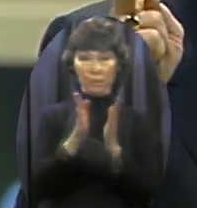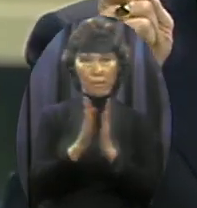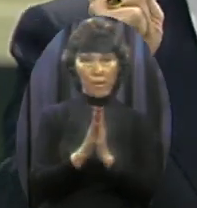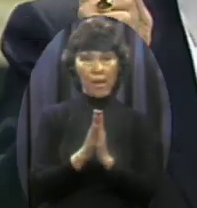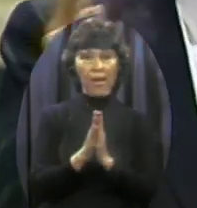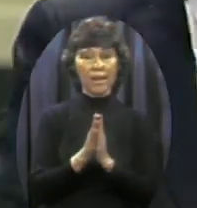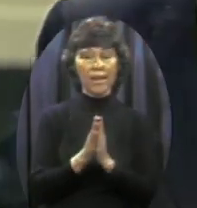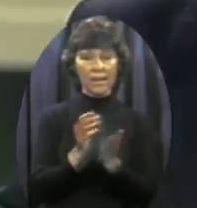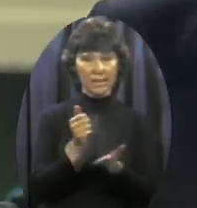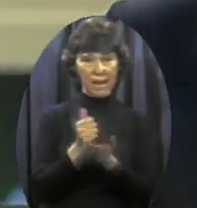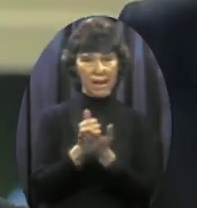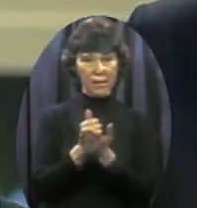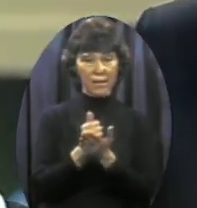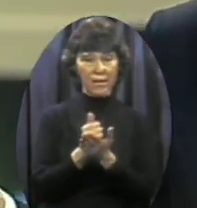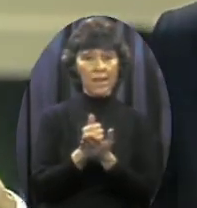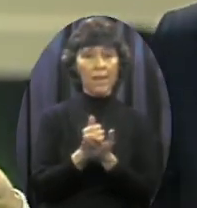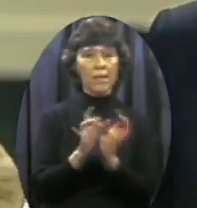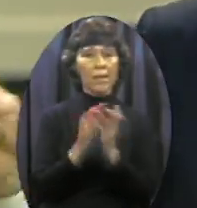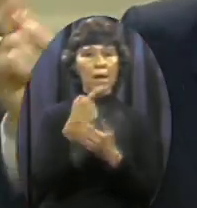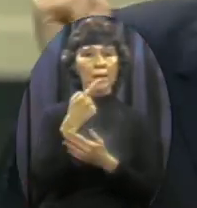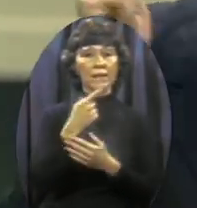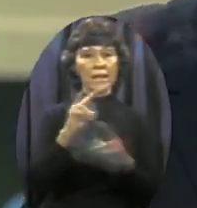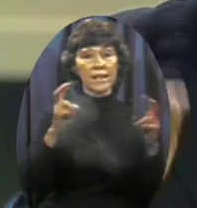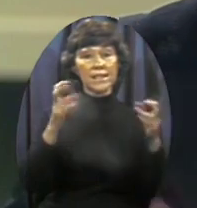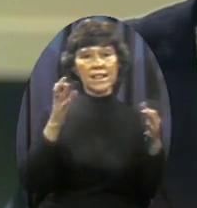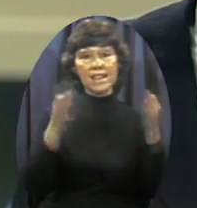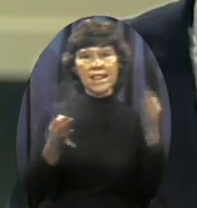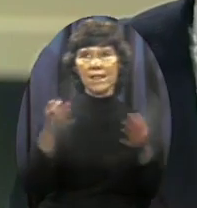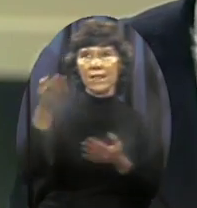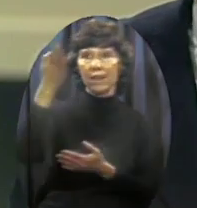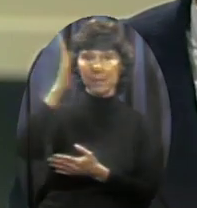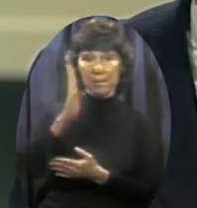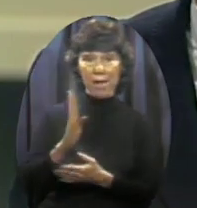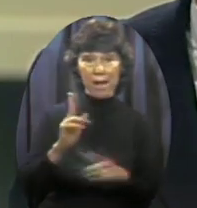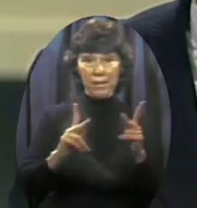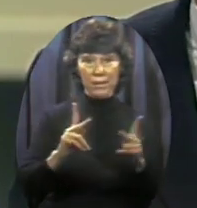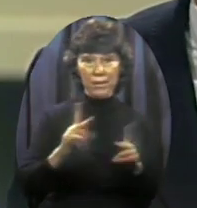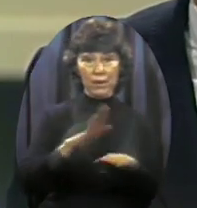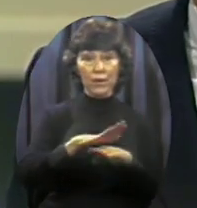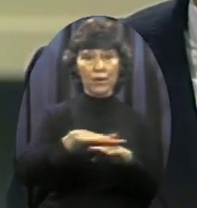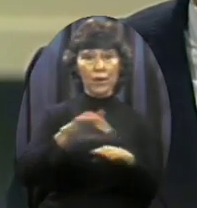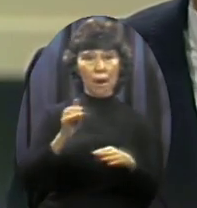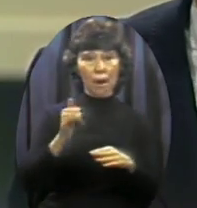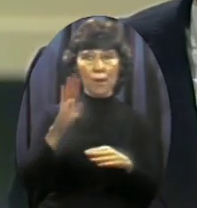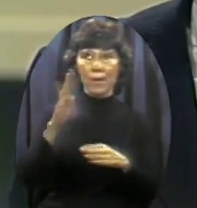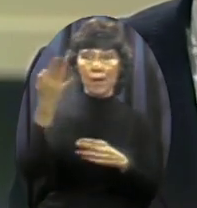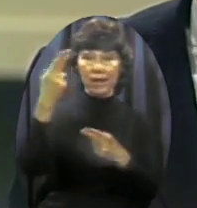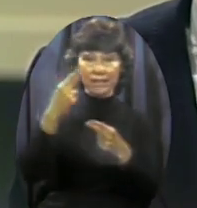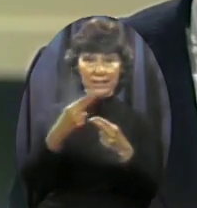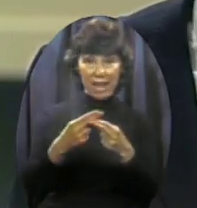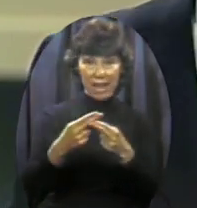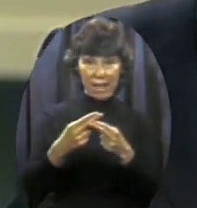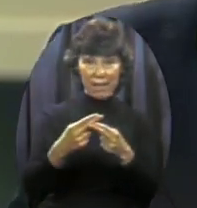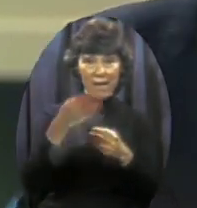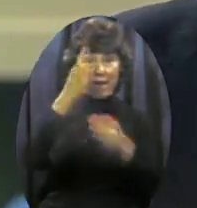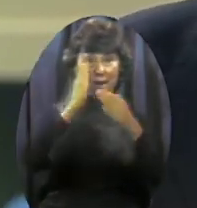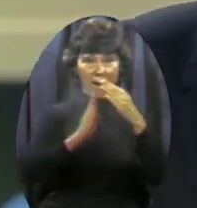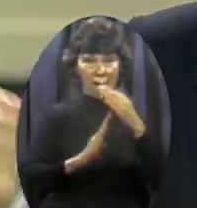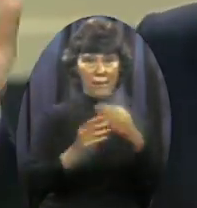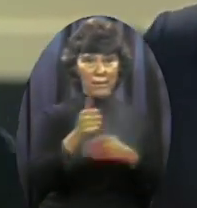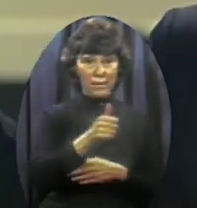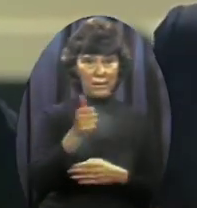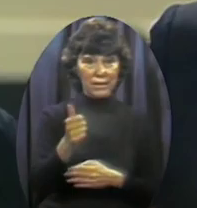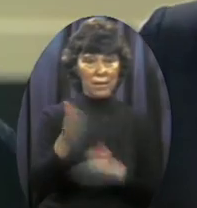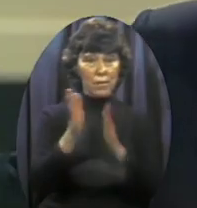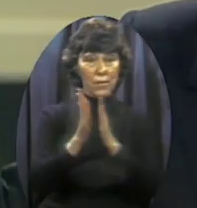this If my people Which are called by my name Shall humble themselves And pray And seek my